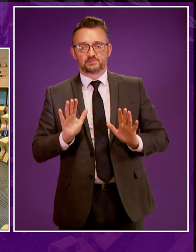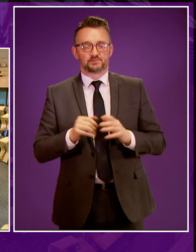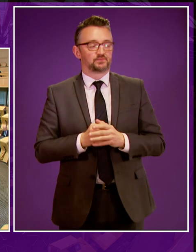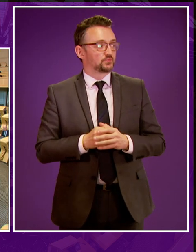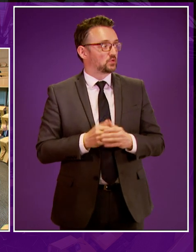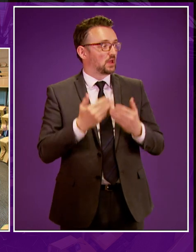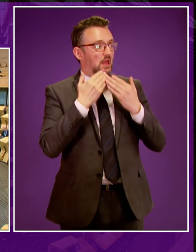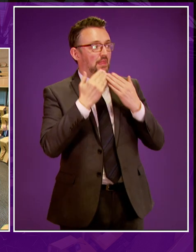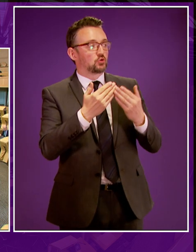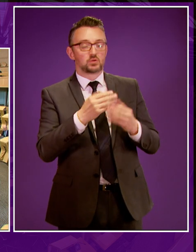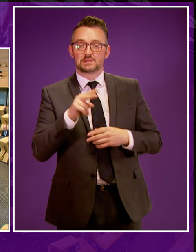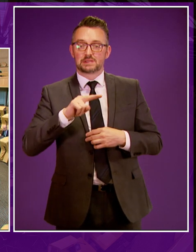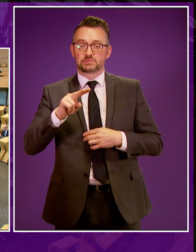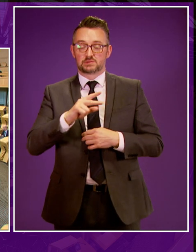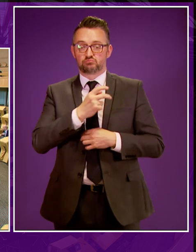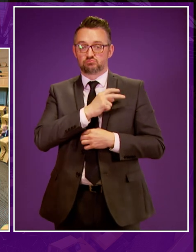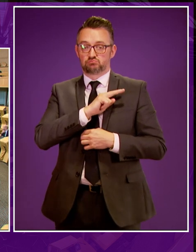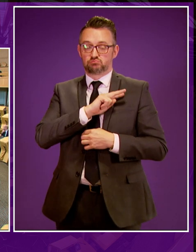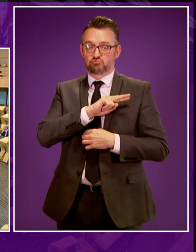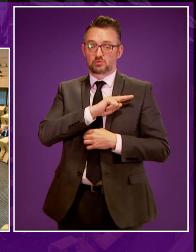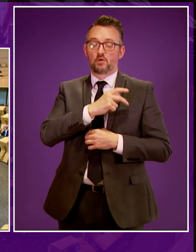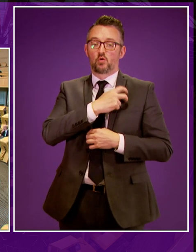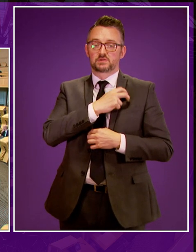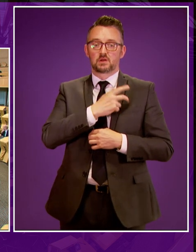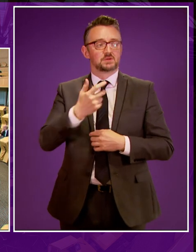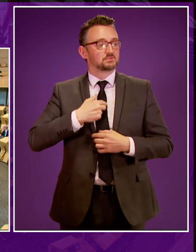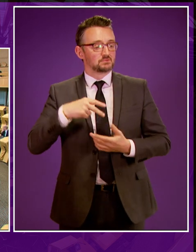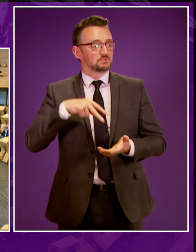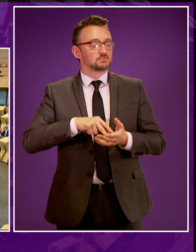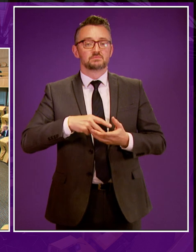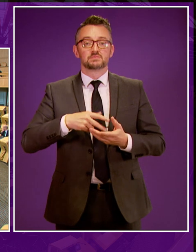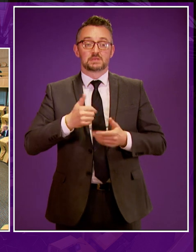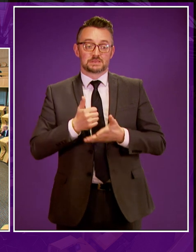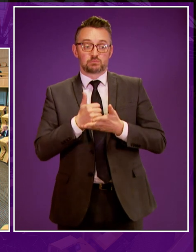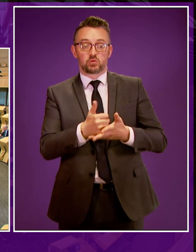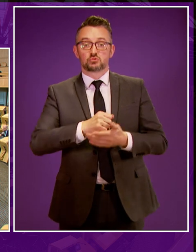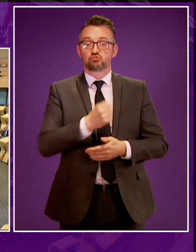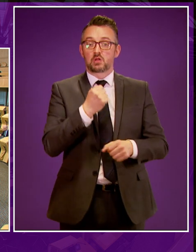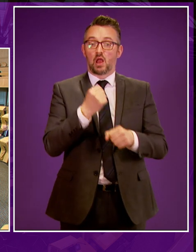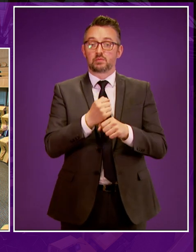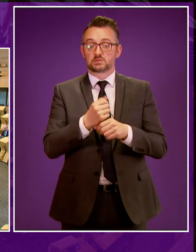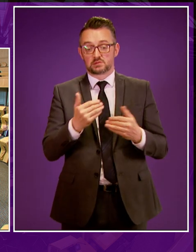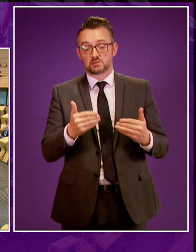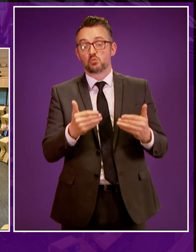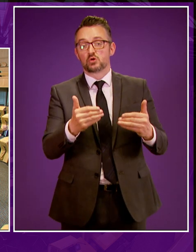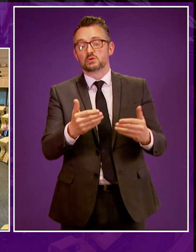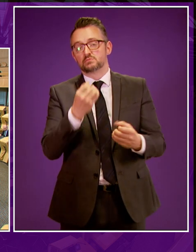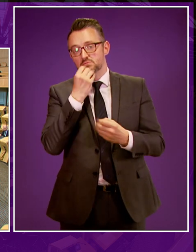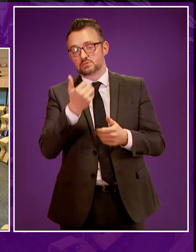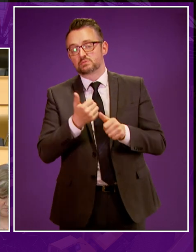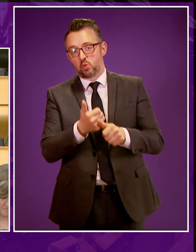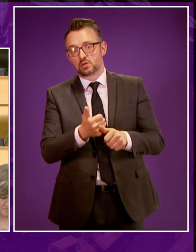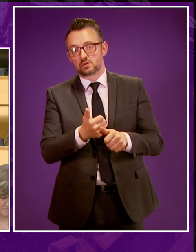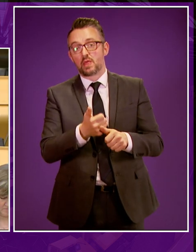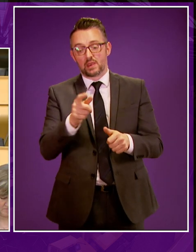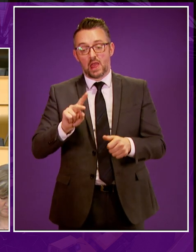Thank you, Deputy Presiding Officer. And it gives me great pleasure to stand in Parliament today in support of the Scottish Government's motion and also moving an